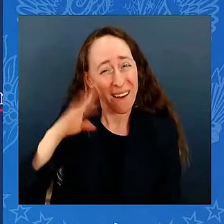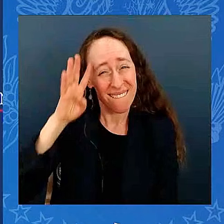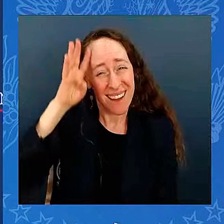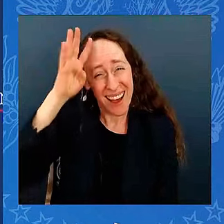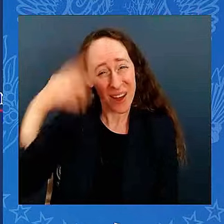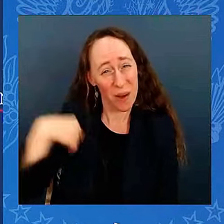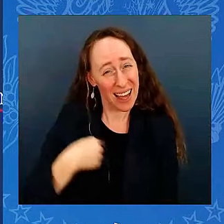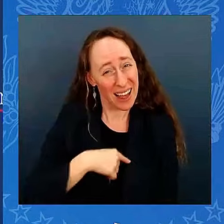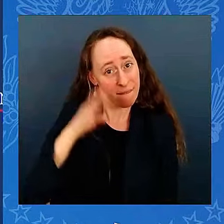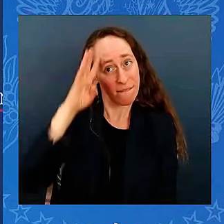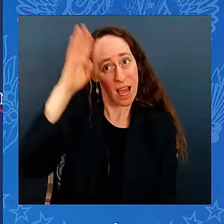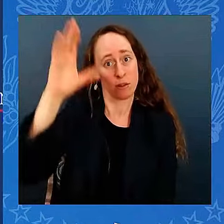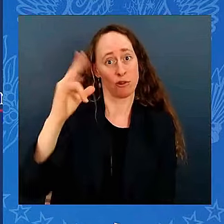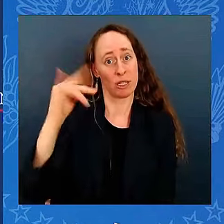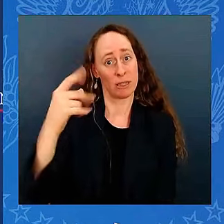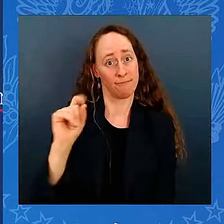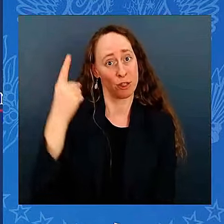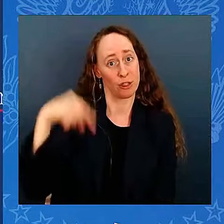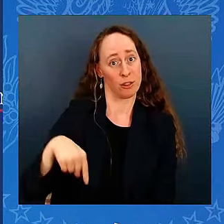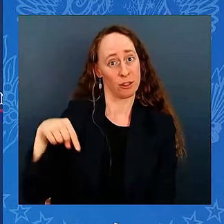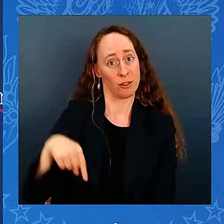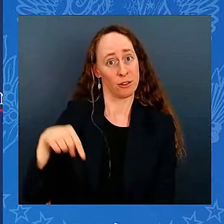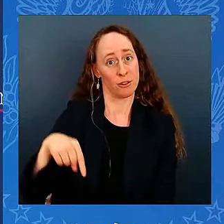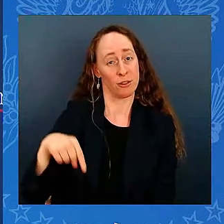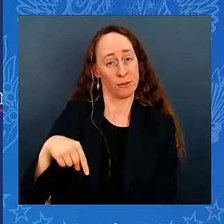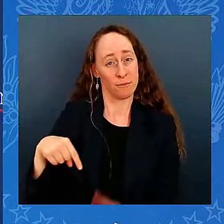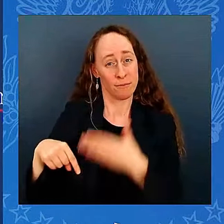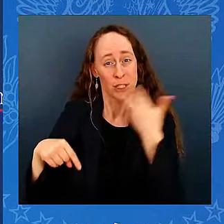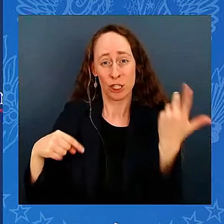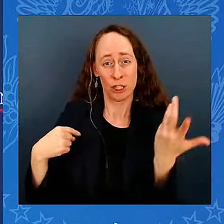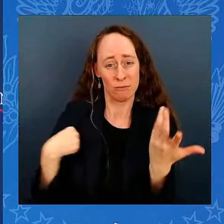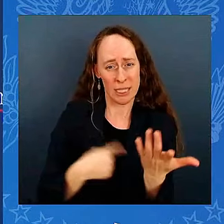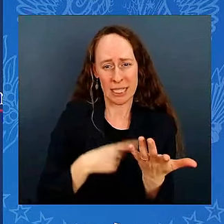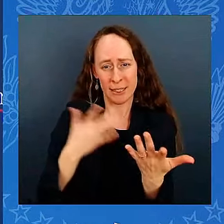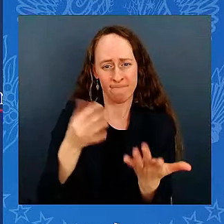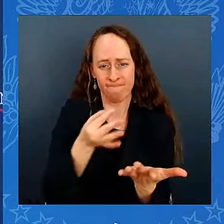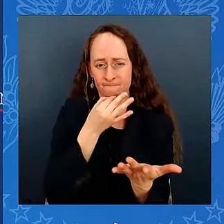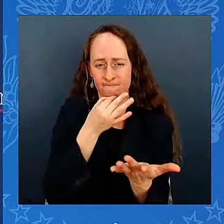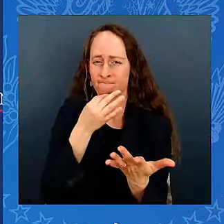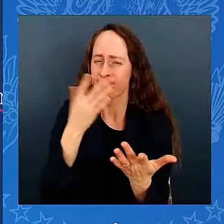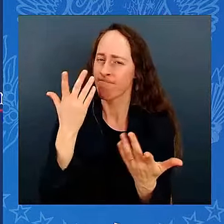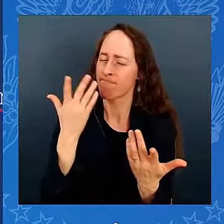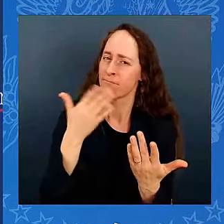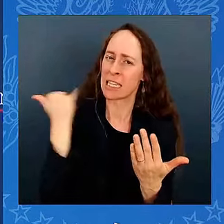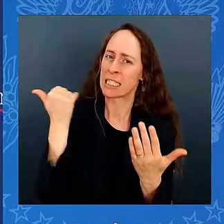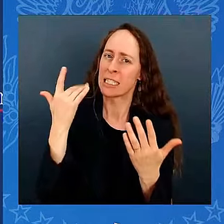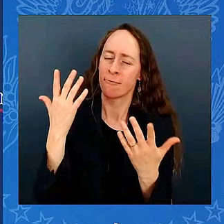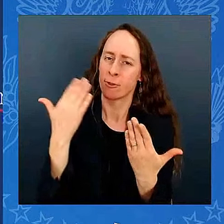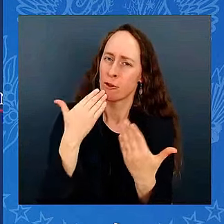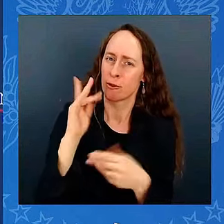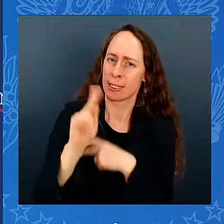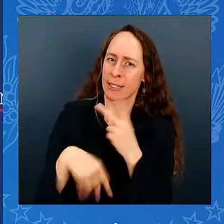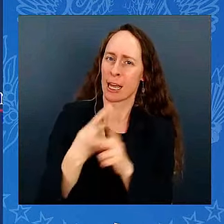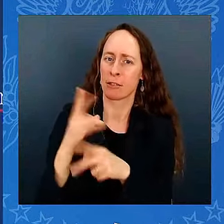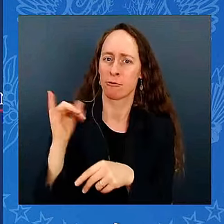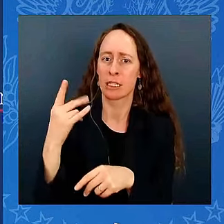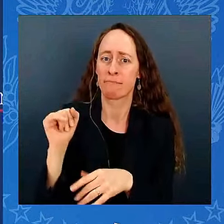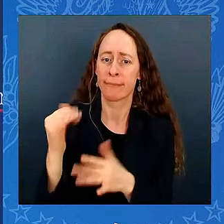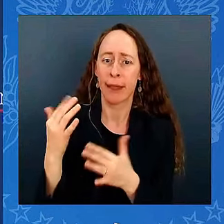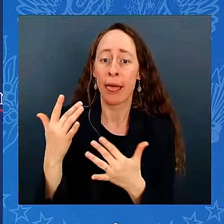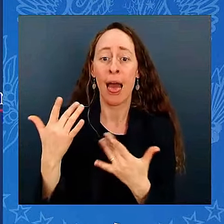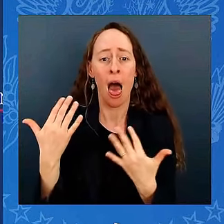sophisticated chips in the world. But over time, my predecessors thought it was better to manufacture those chips overseas